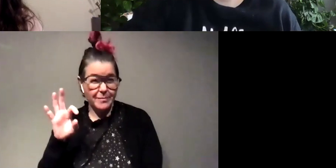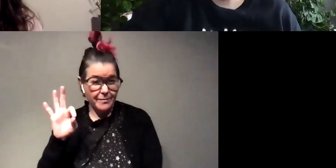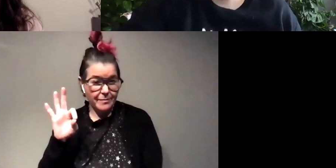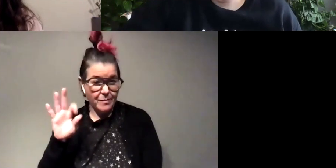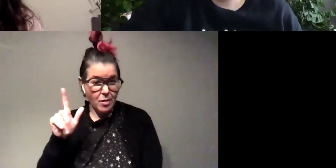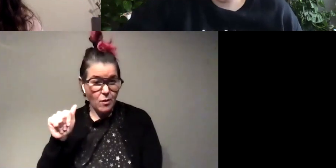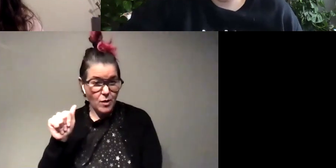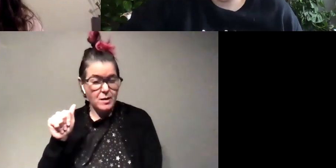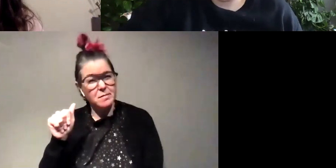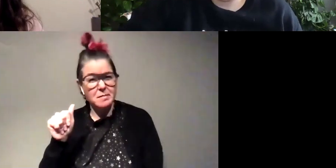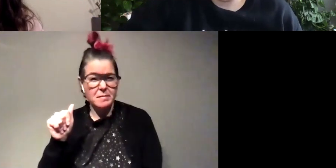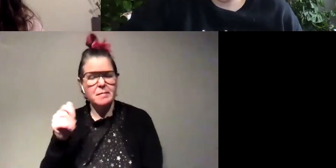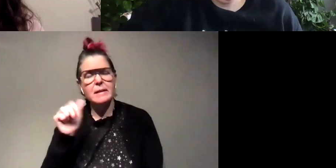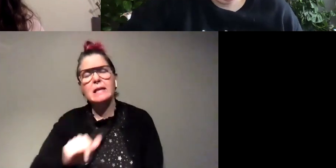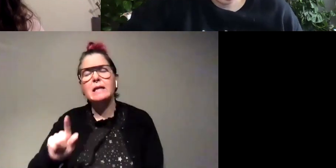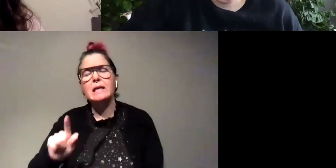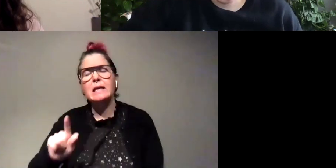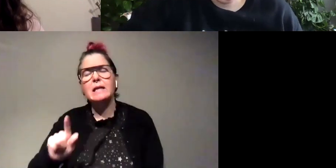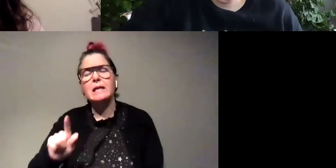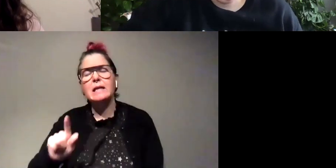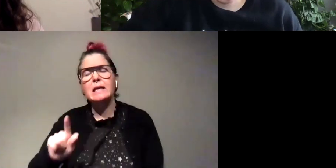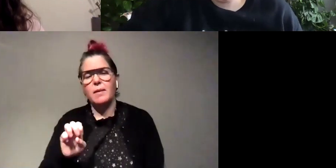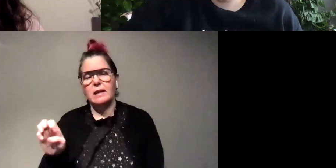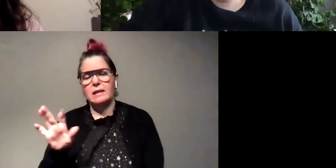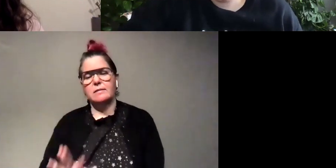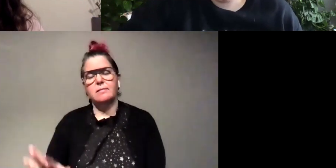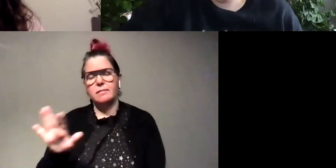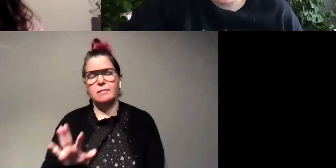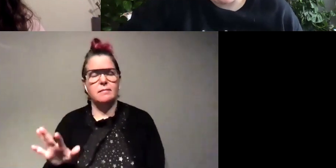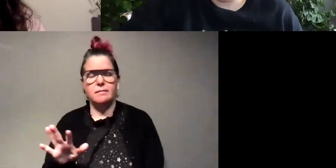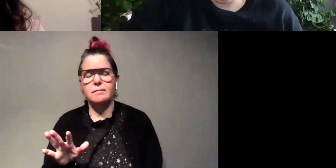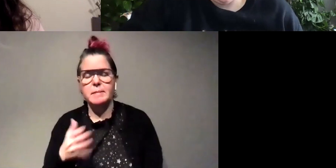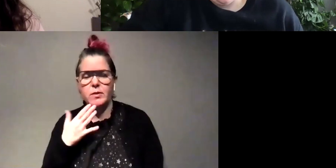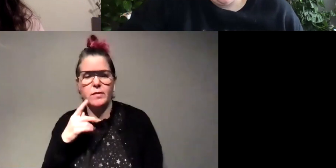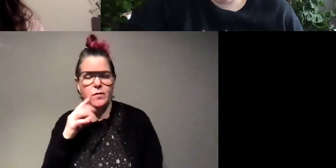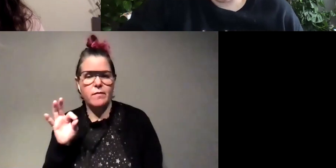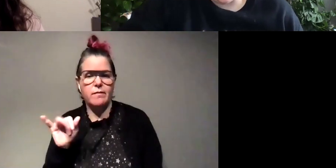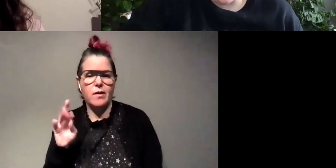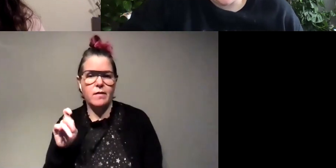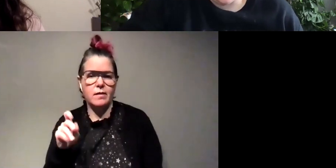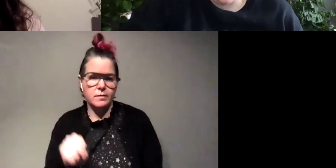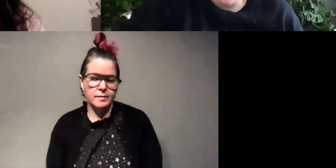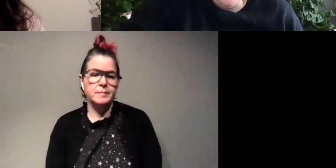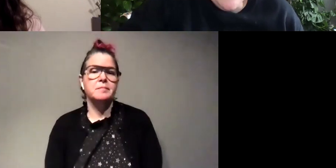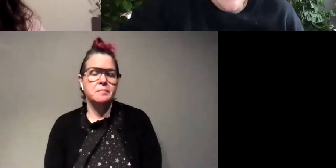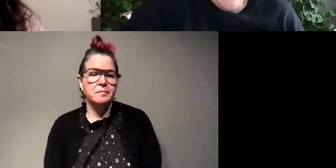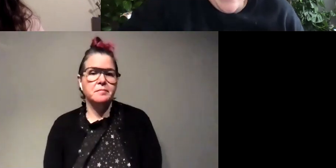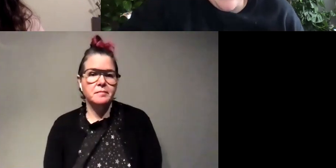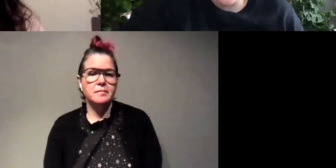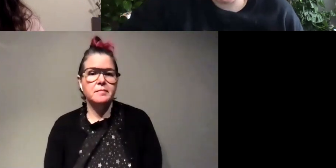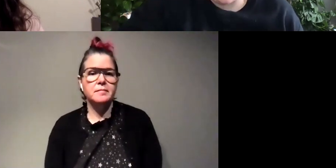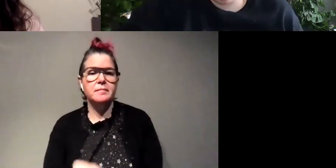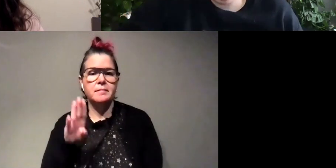anywhere like in the southeast would probably be good for fireflies cool um let's see so birta